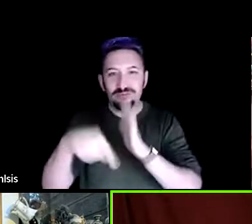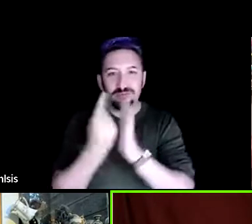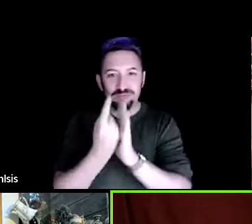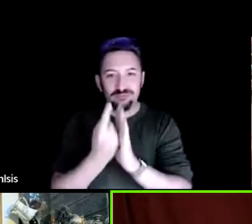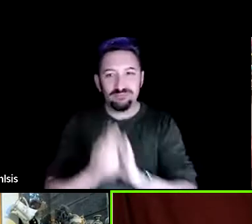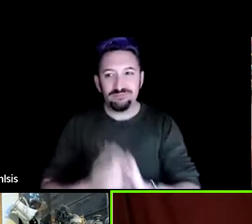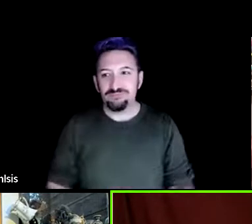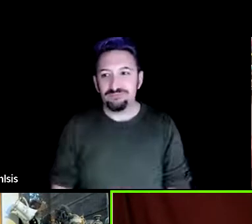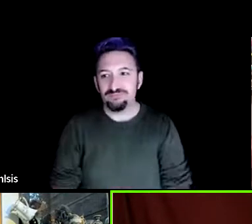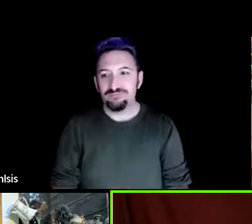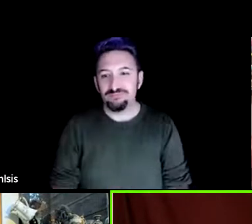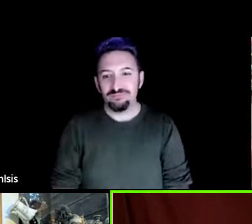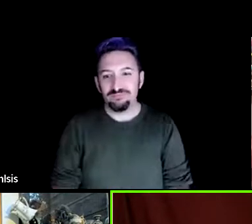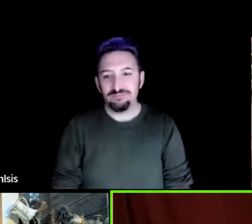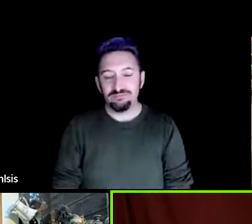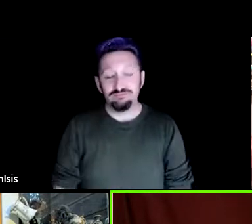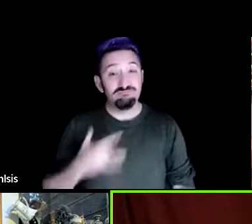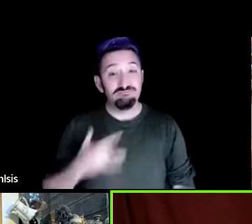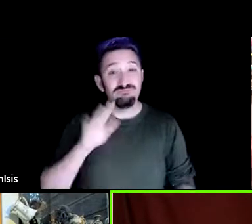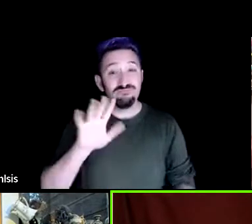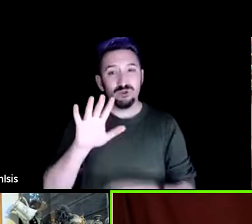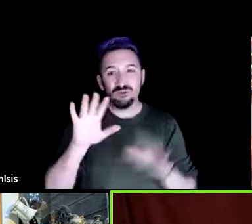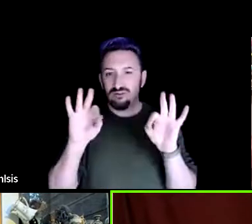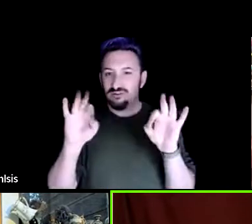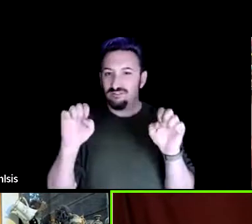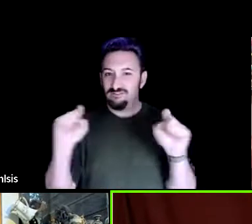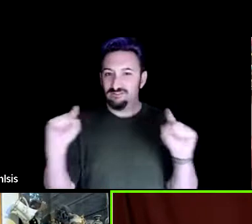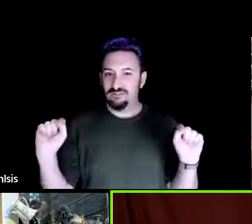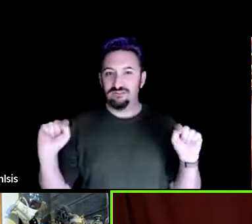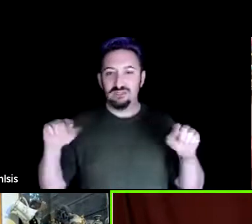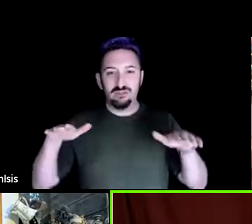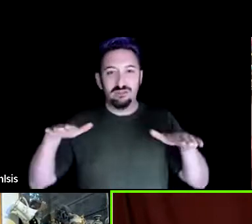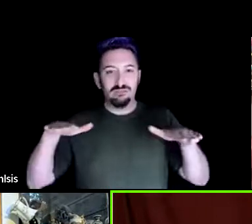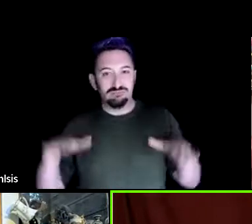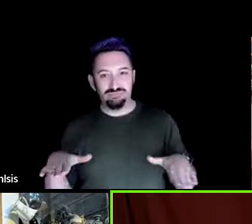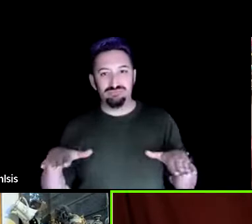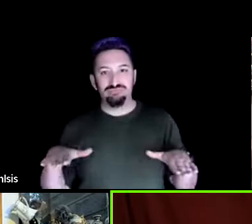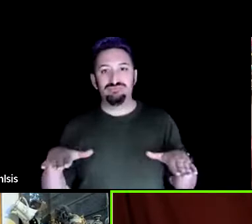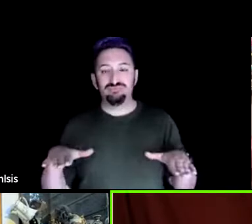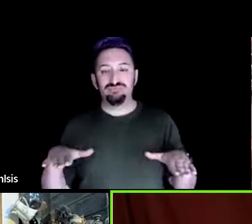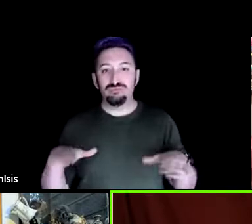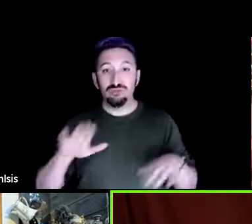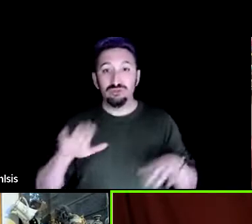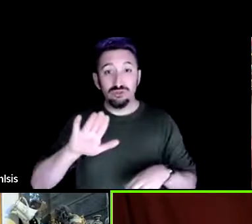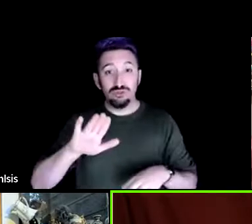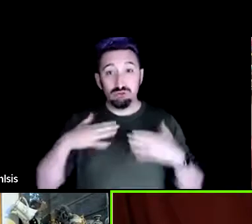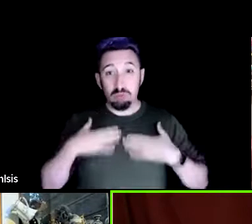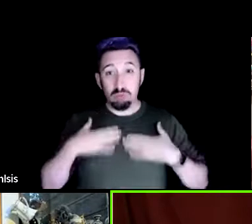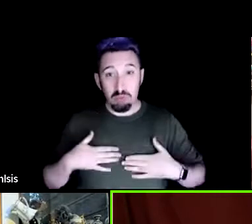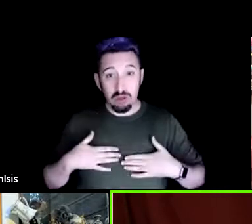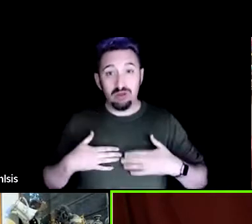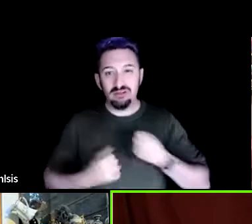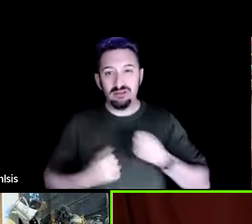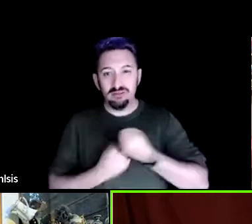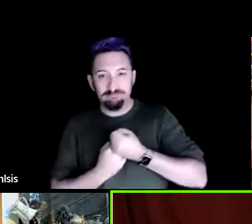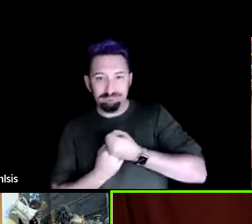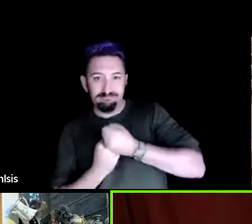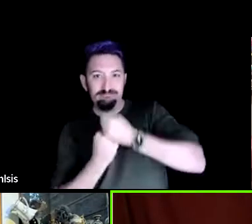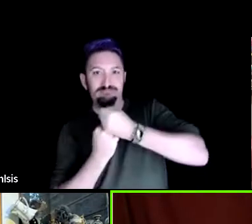Feel your feet on the ground or your body held, nestled in wherever you're sitting.